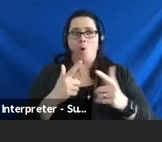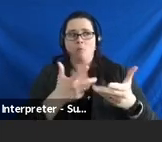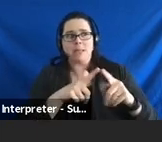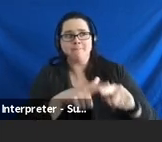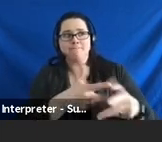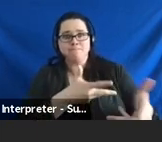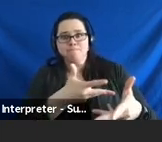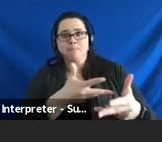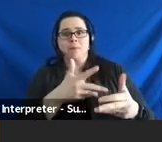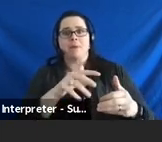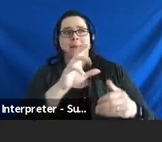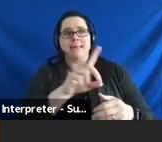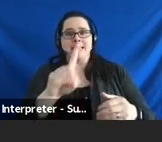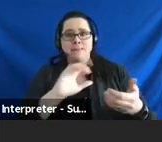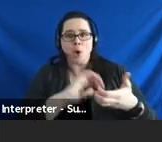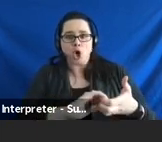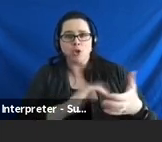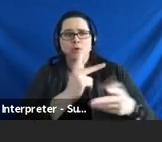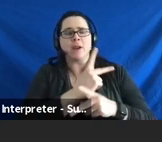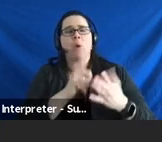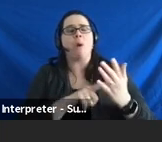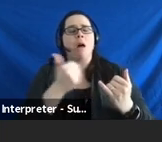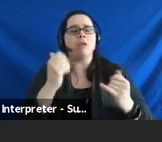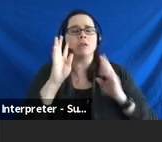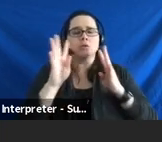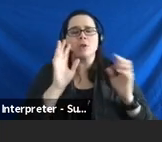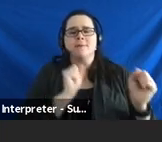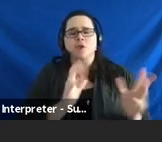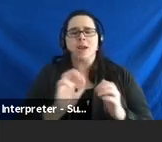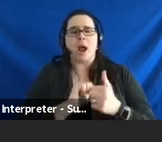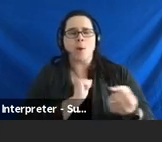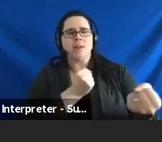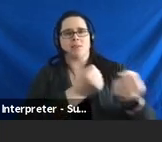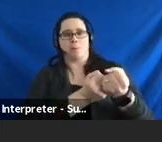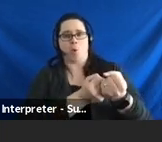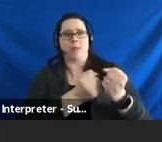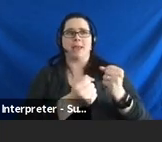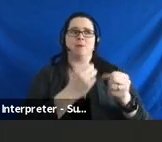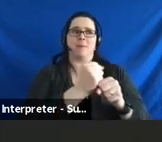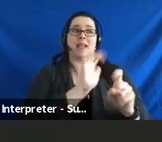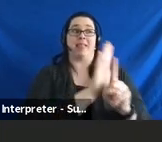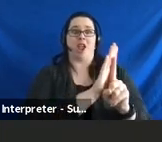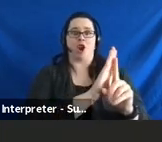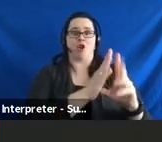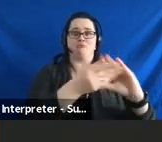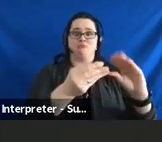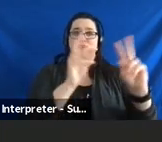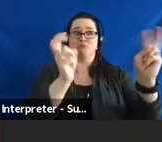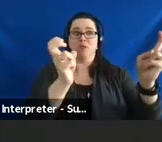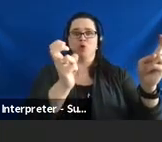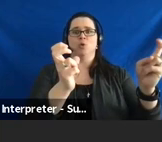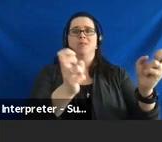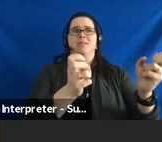and work with them to figure out what some other things that we can help support that help address some of those needs with